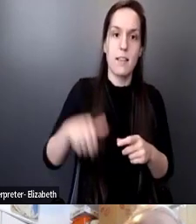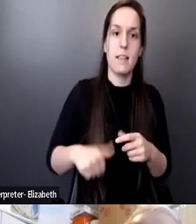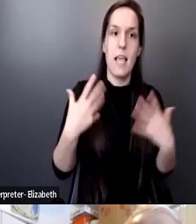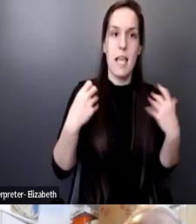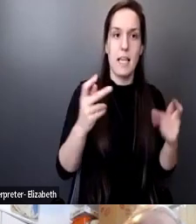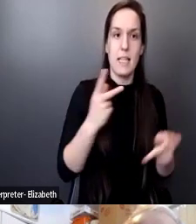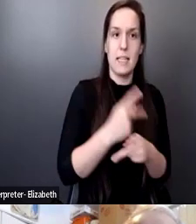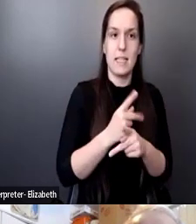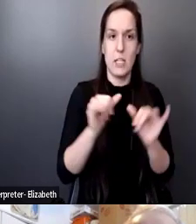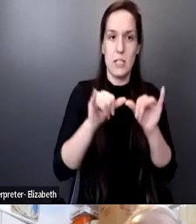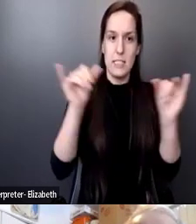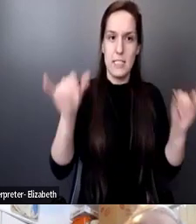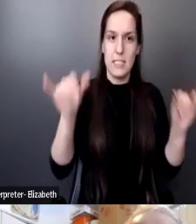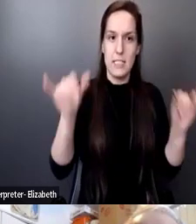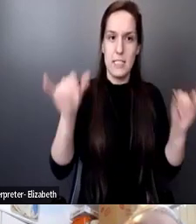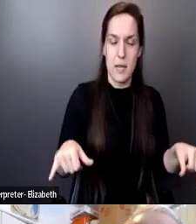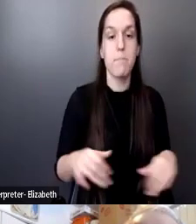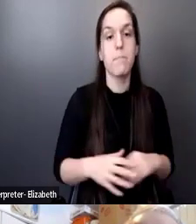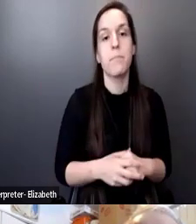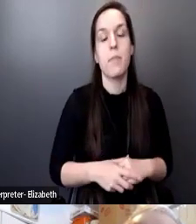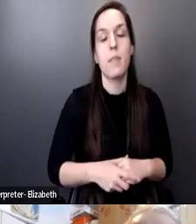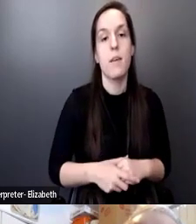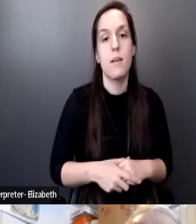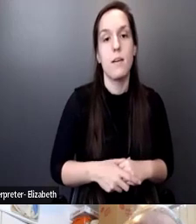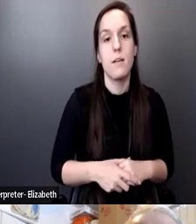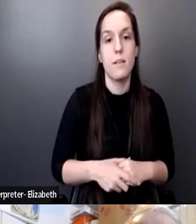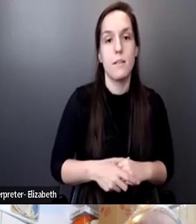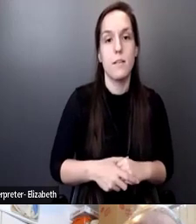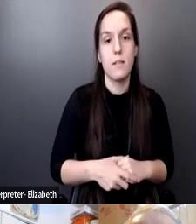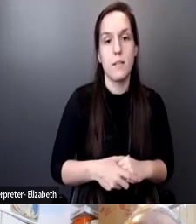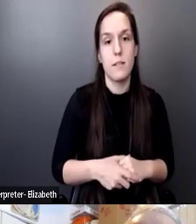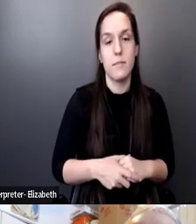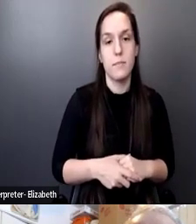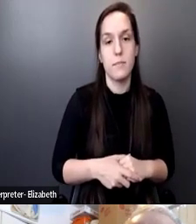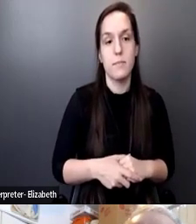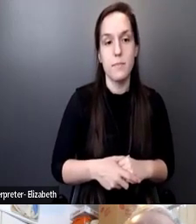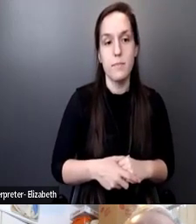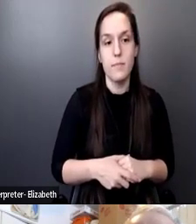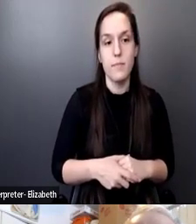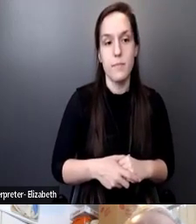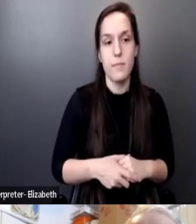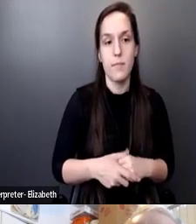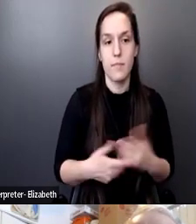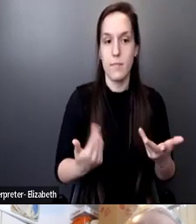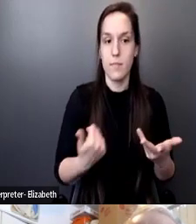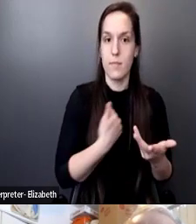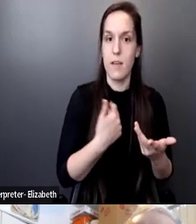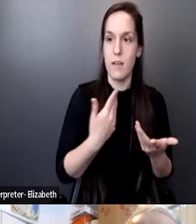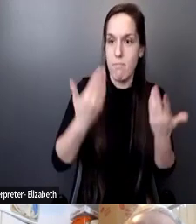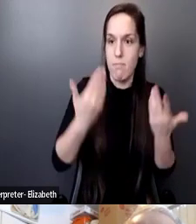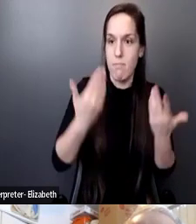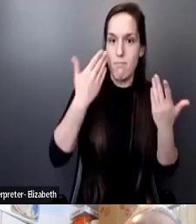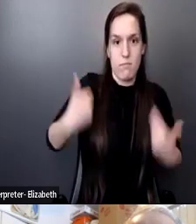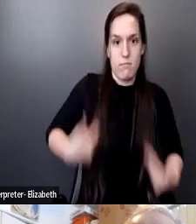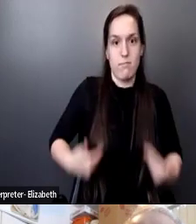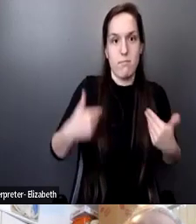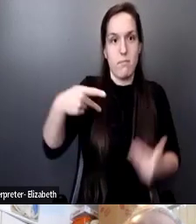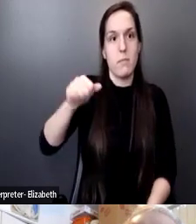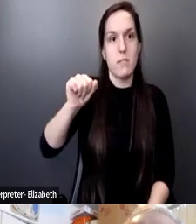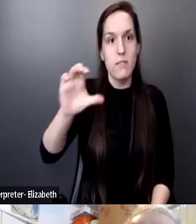system. And obviously, I've known, especially, you know, being a person of color with a different